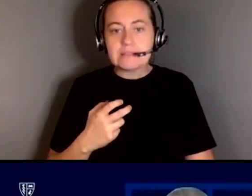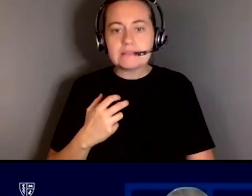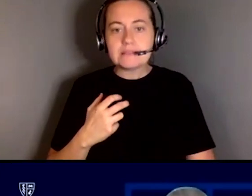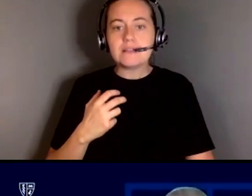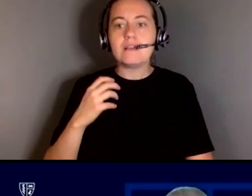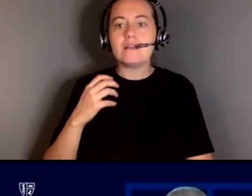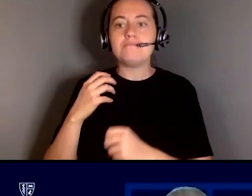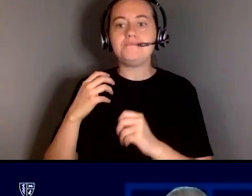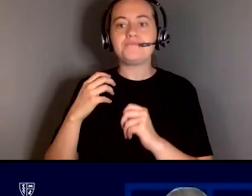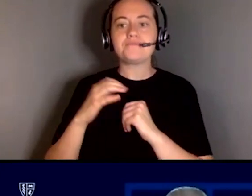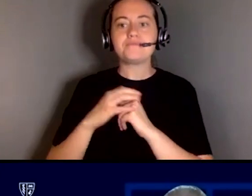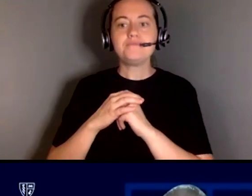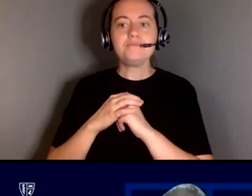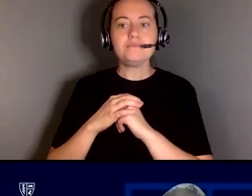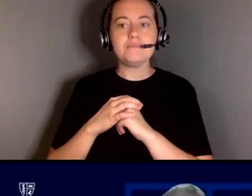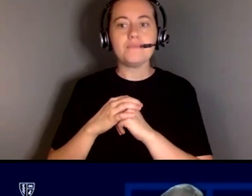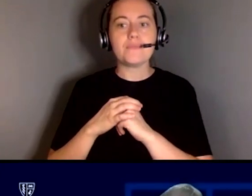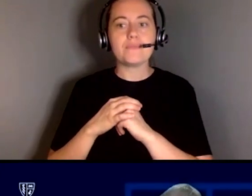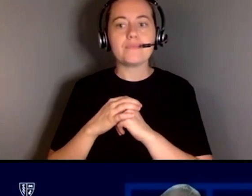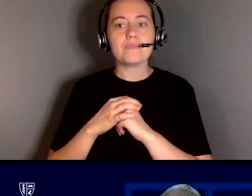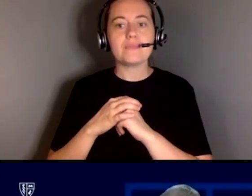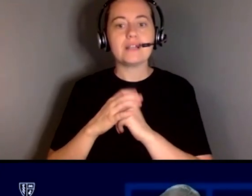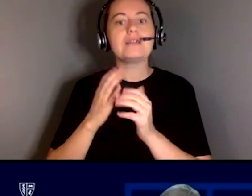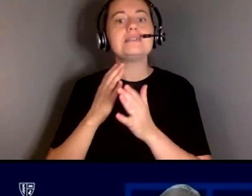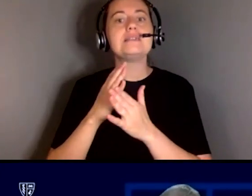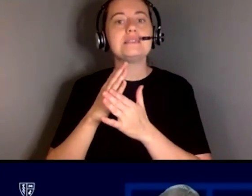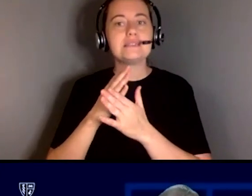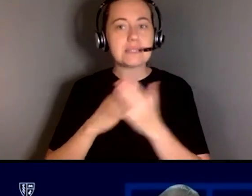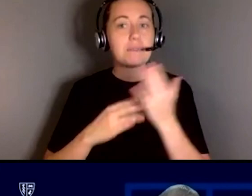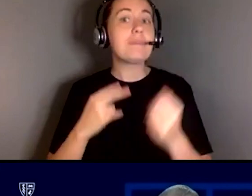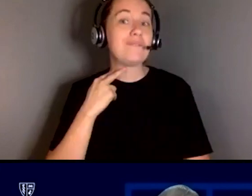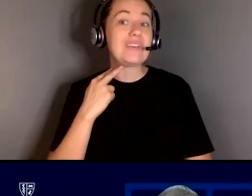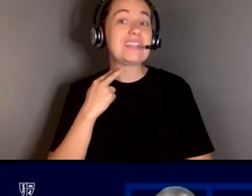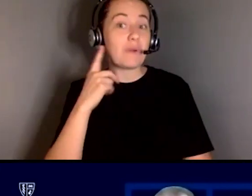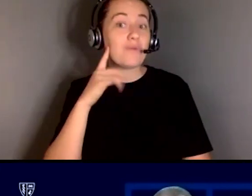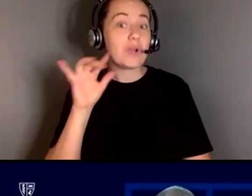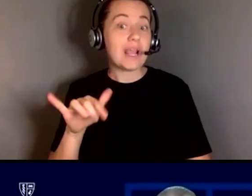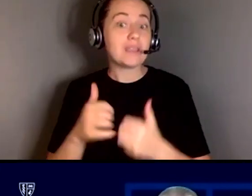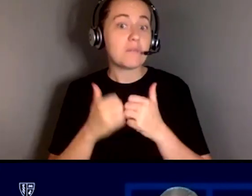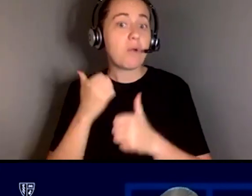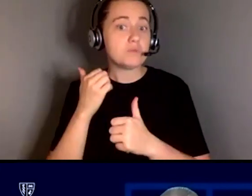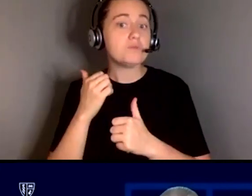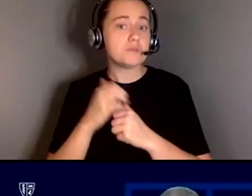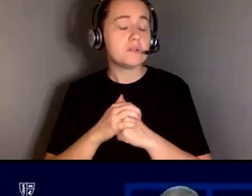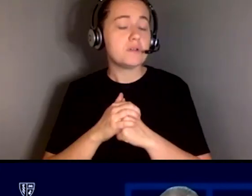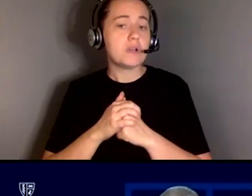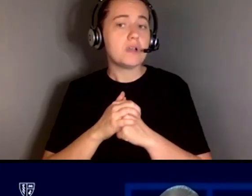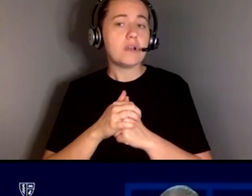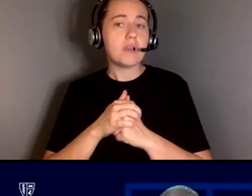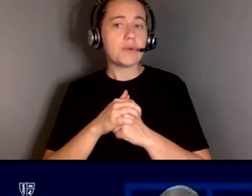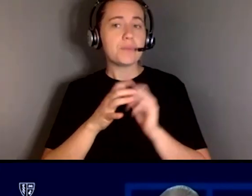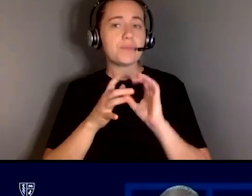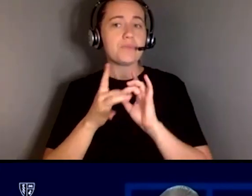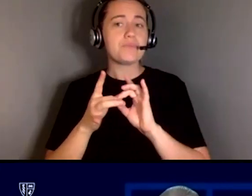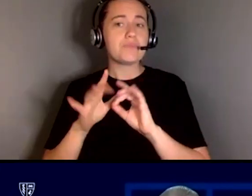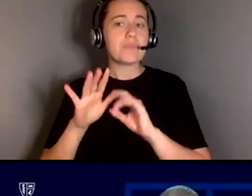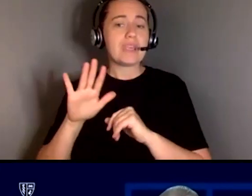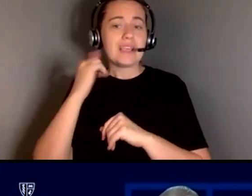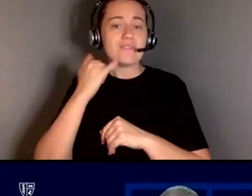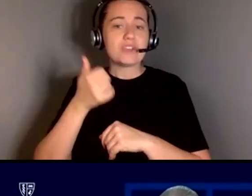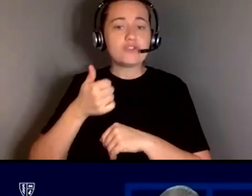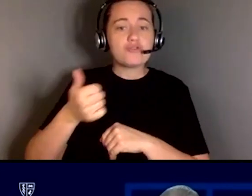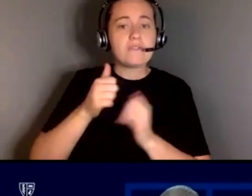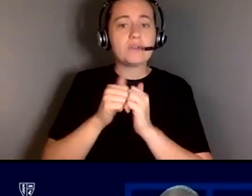some of the the victims of this the most um particularly if they're traveling with a service